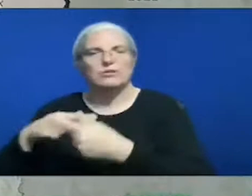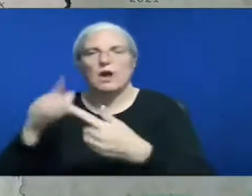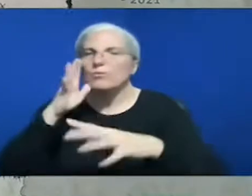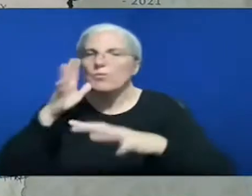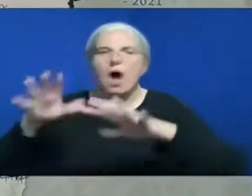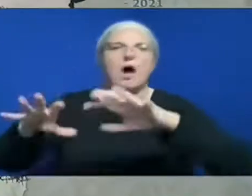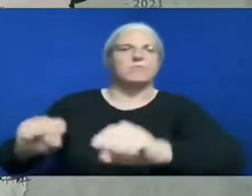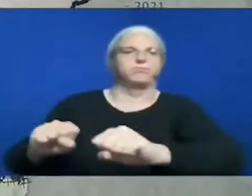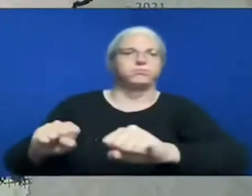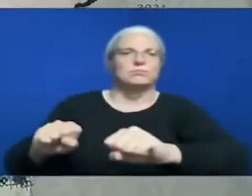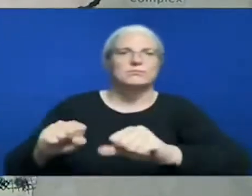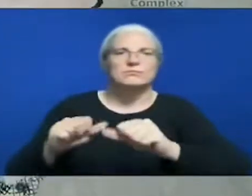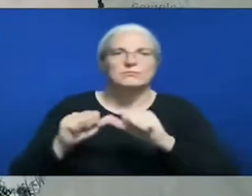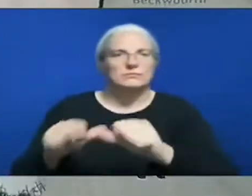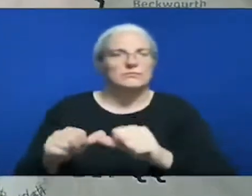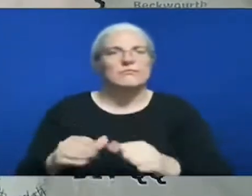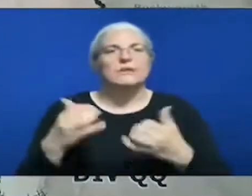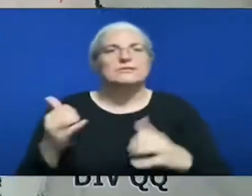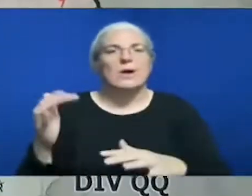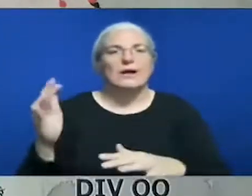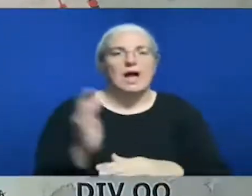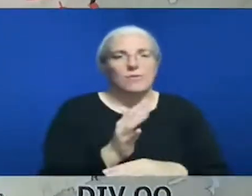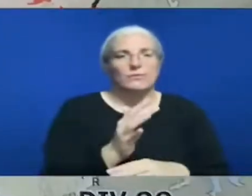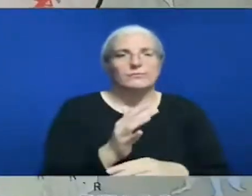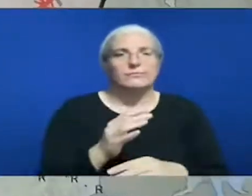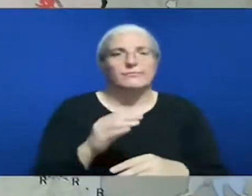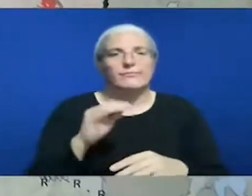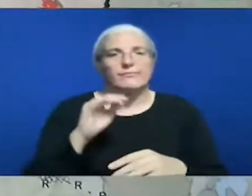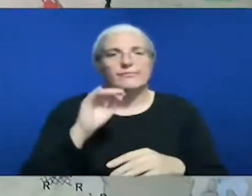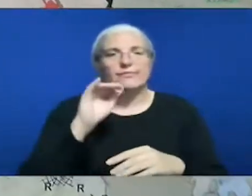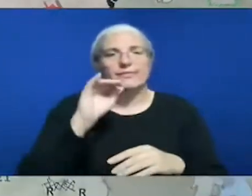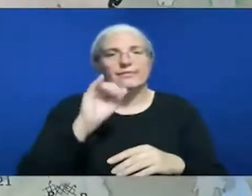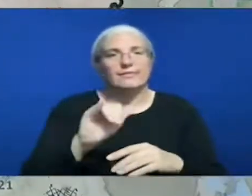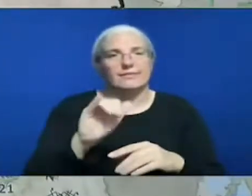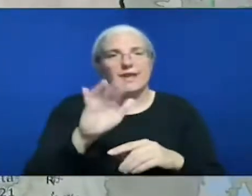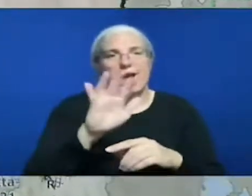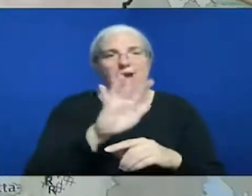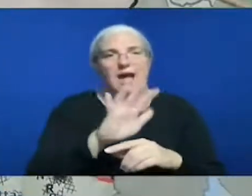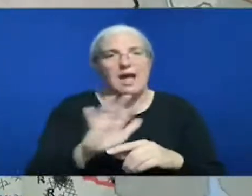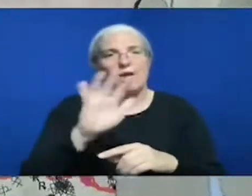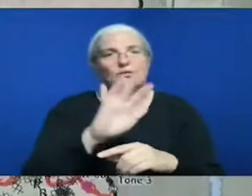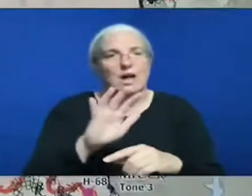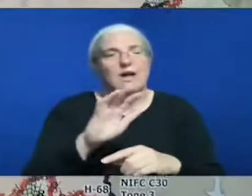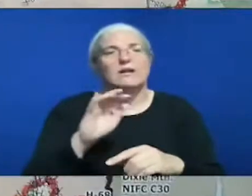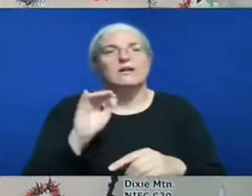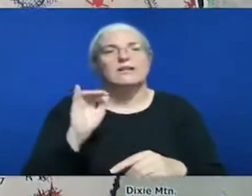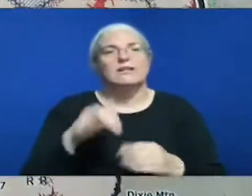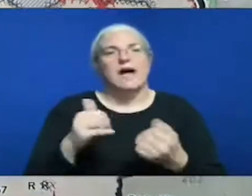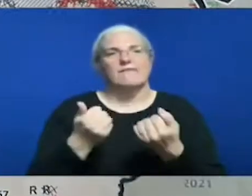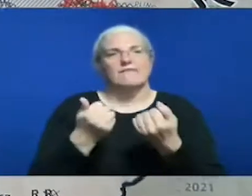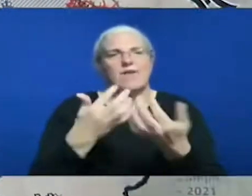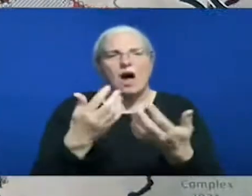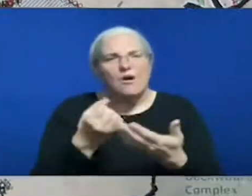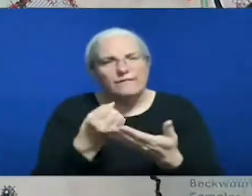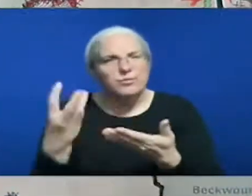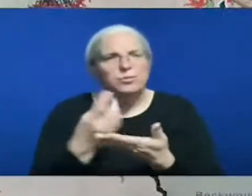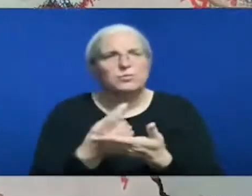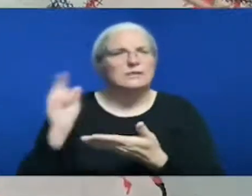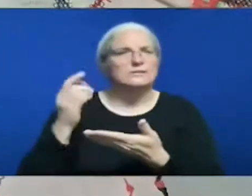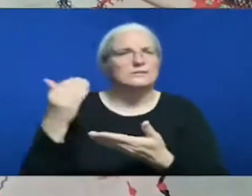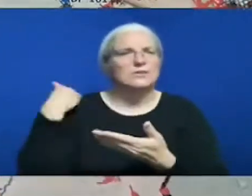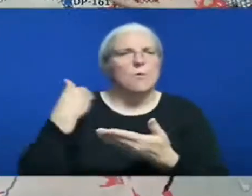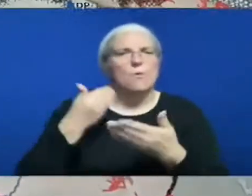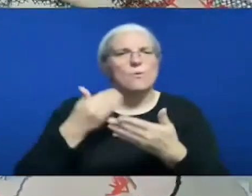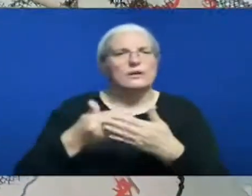into the the spot fire that we had a few weeks ago by Janesville this fire you know that you can see